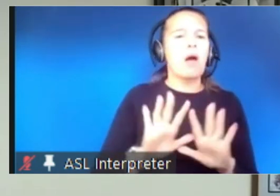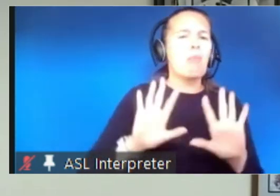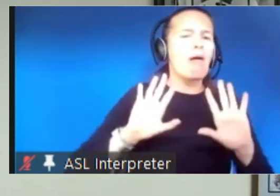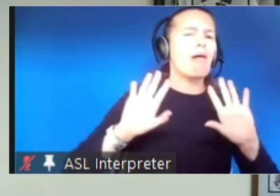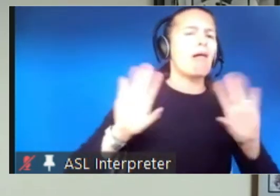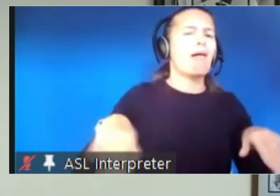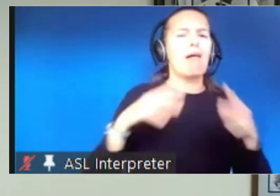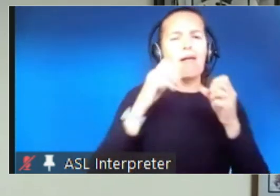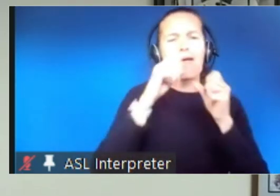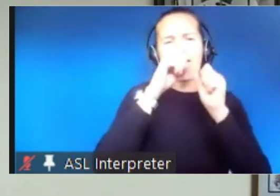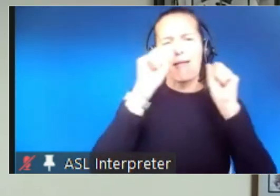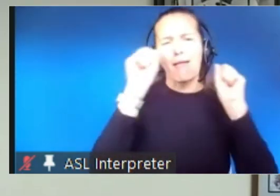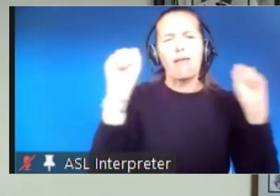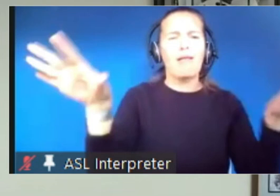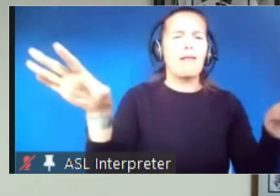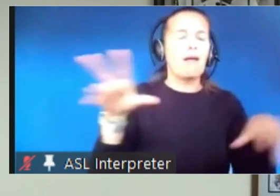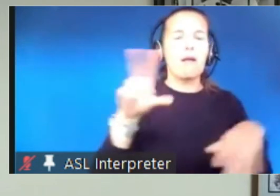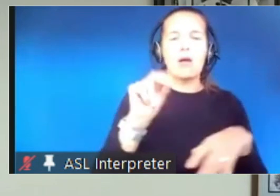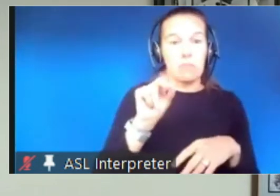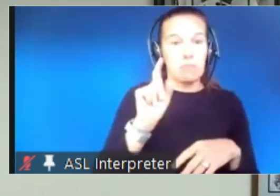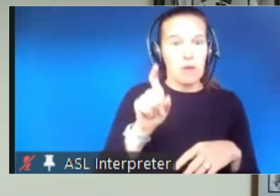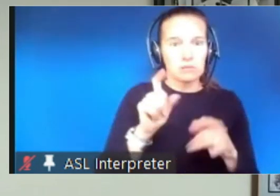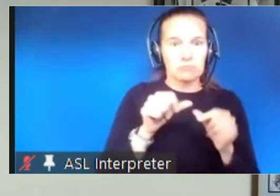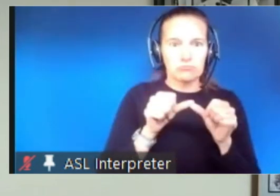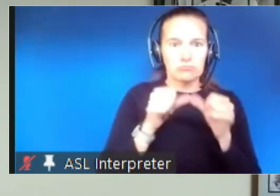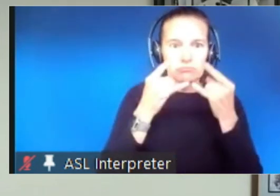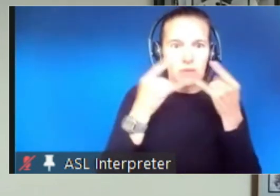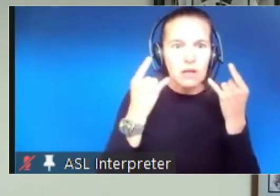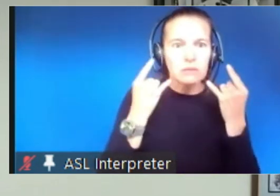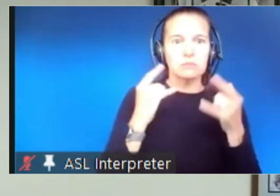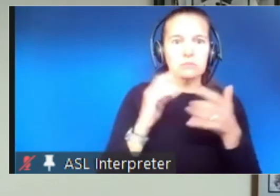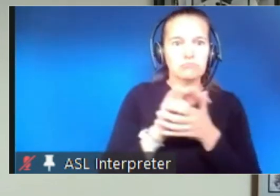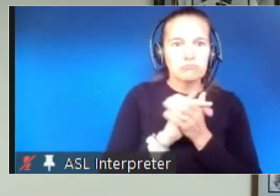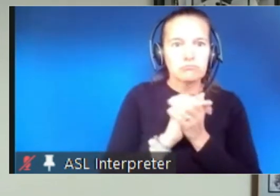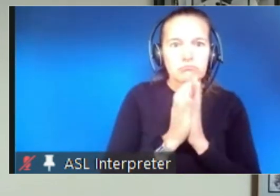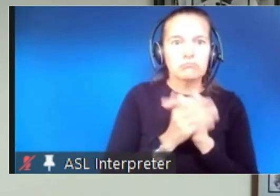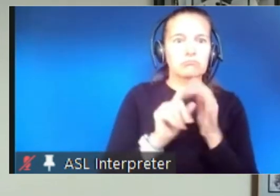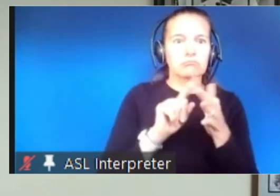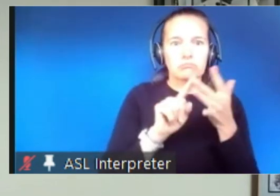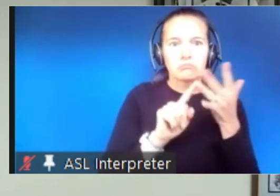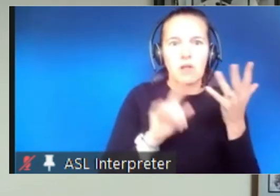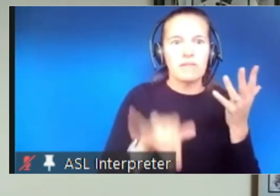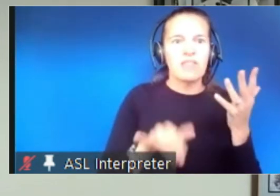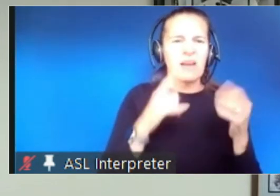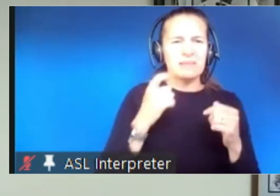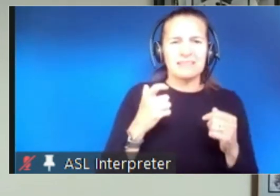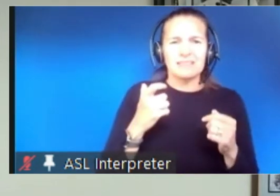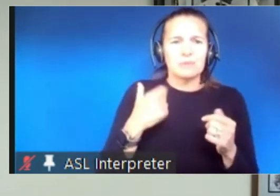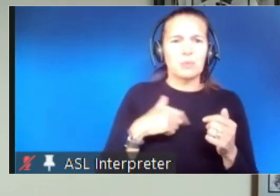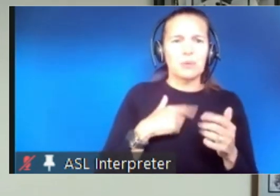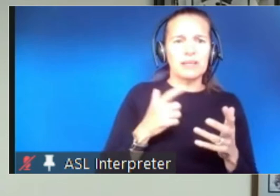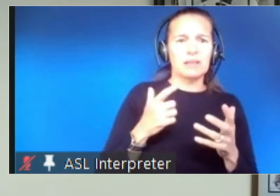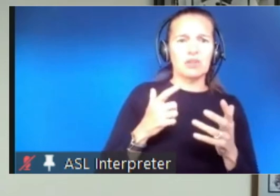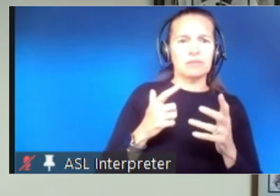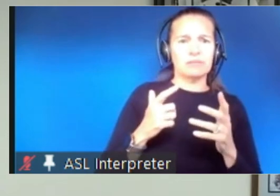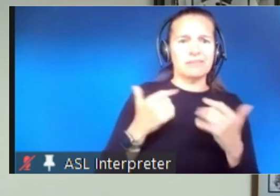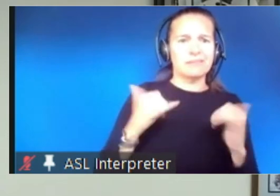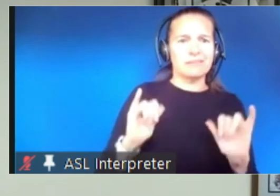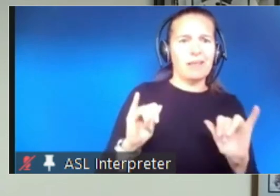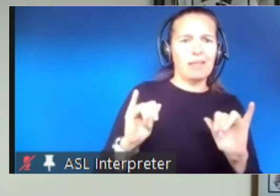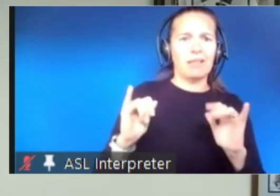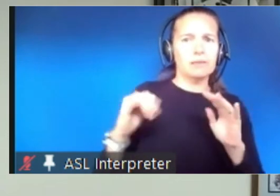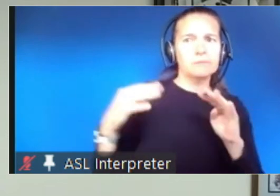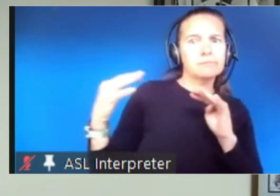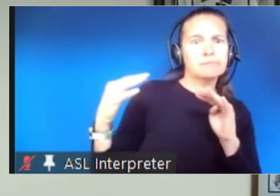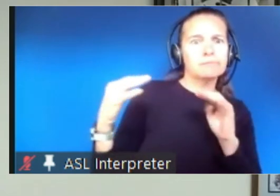and the other measures that we've outlined uh this is a race against the variants in some way and we don't know